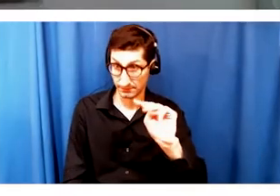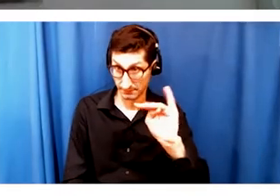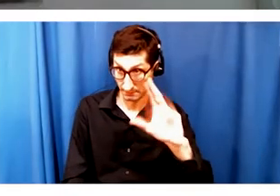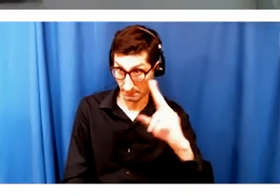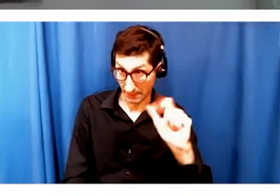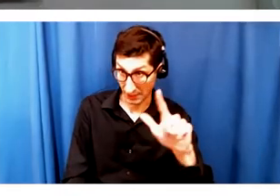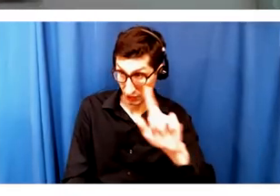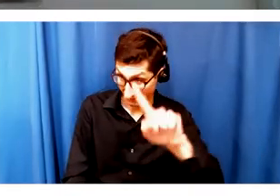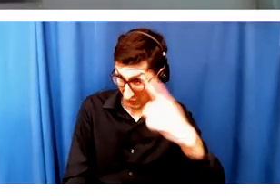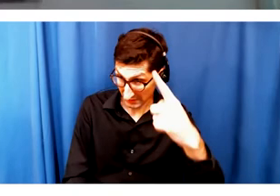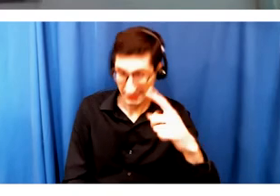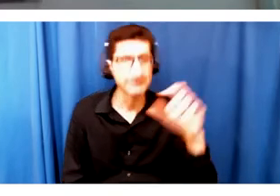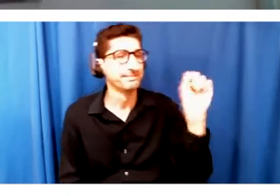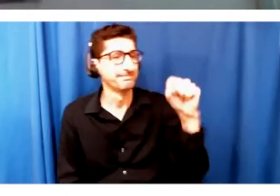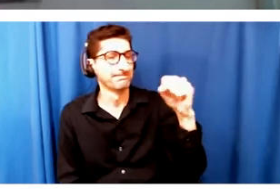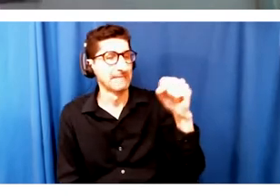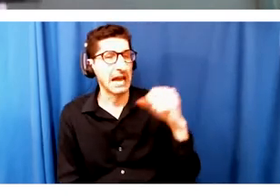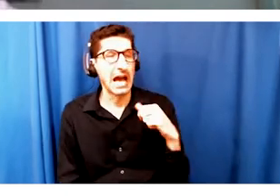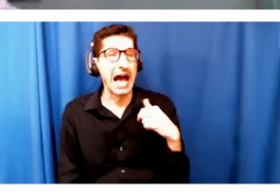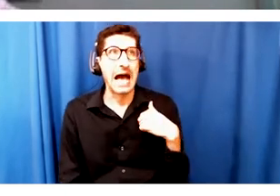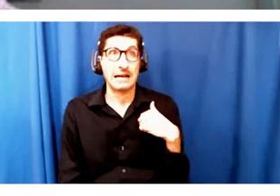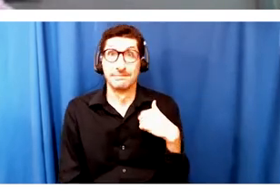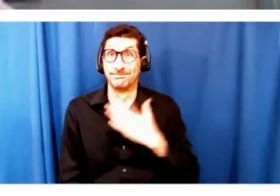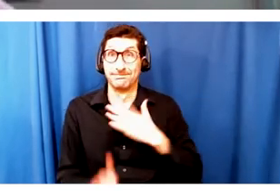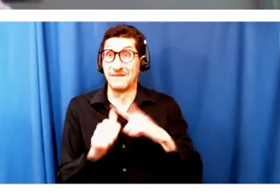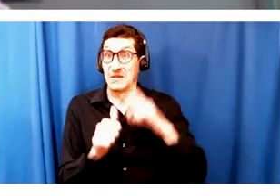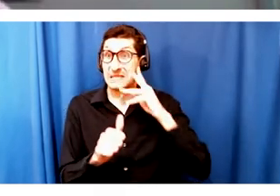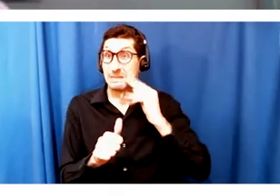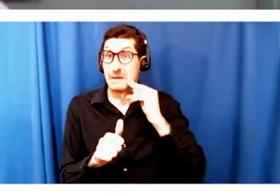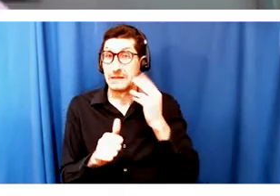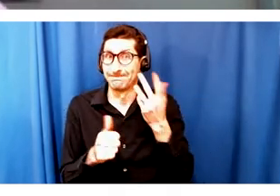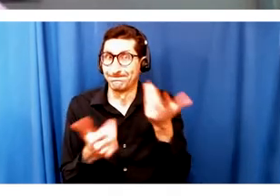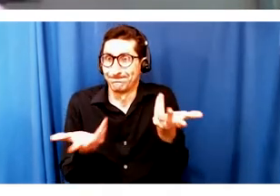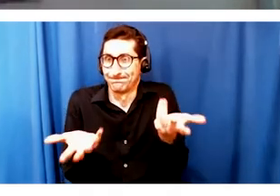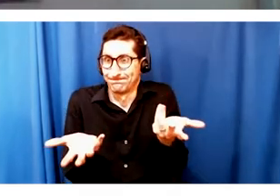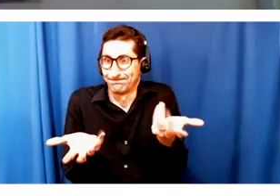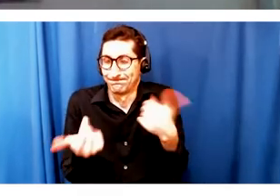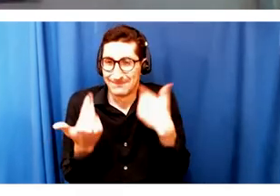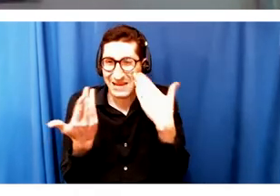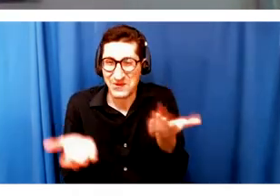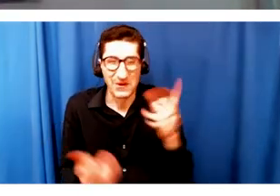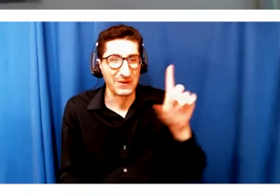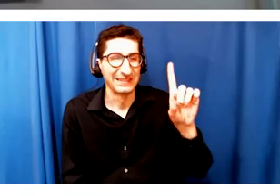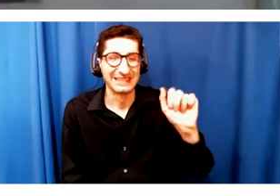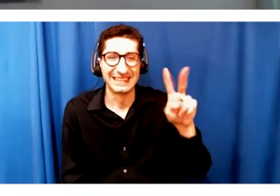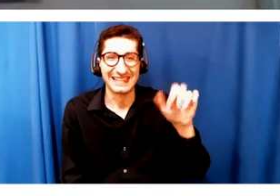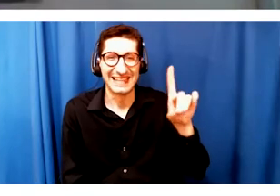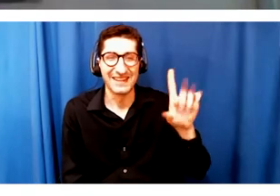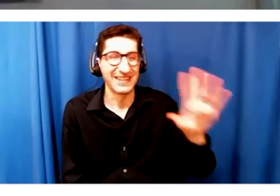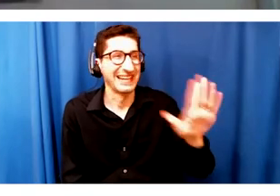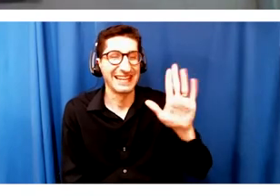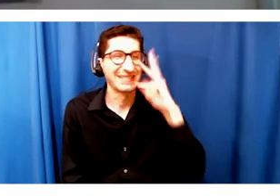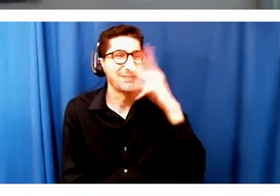Yeah, I don't know. I mean, like, David's beautiful words are reminding me that, you know,